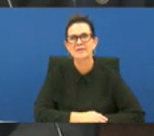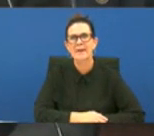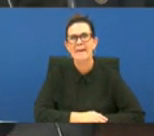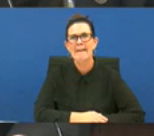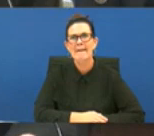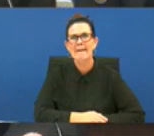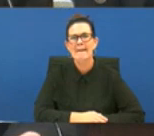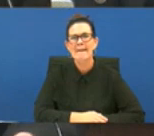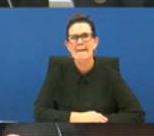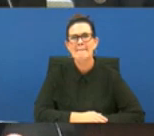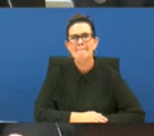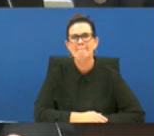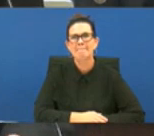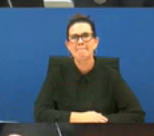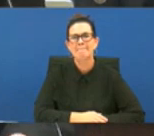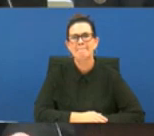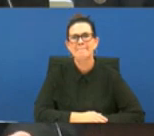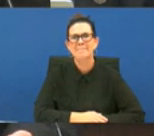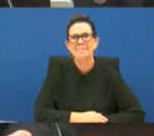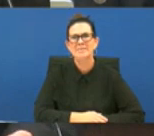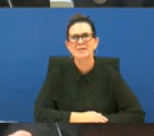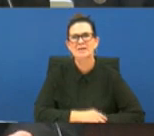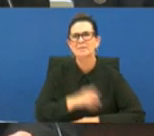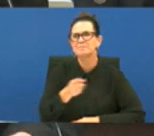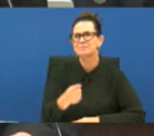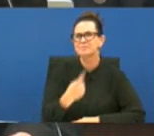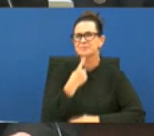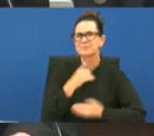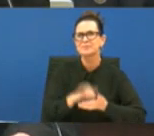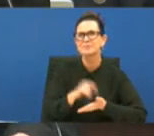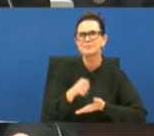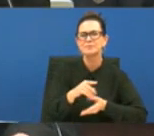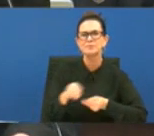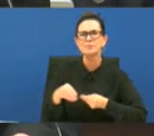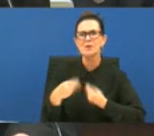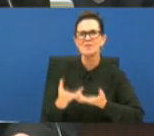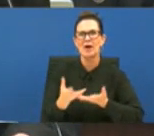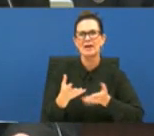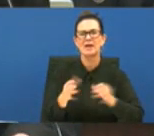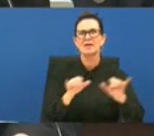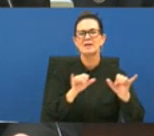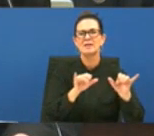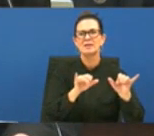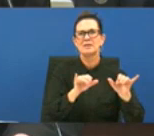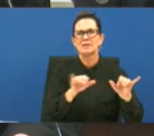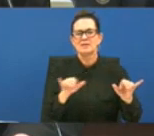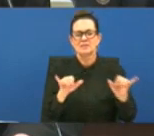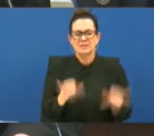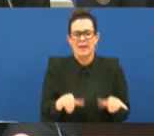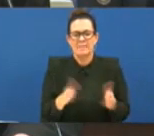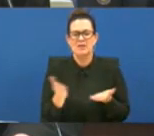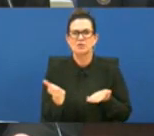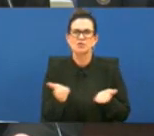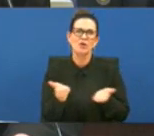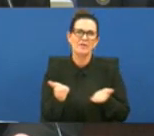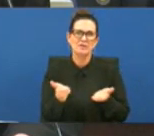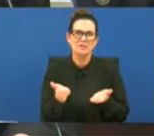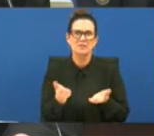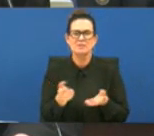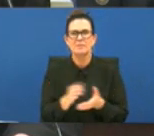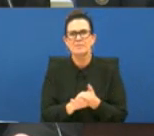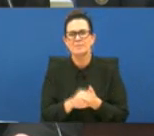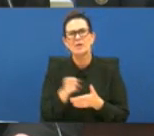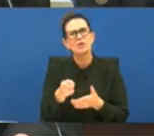so you say in y'all saying that y'all are providing the same services are you providing the same